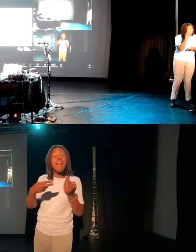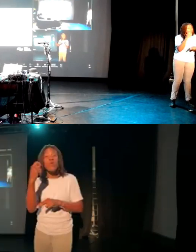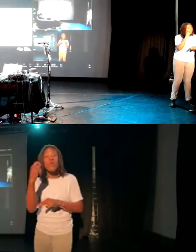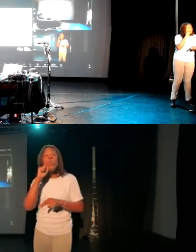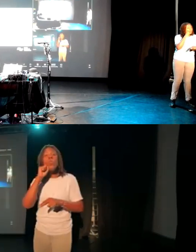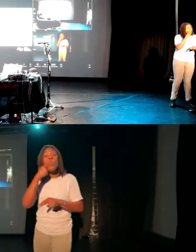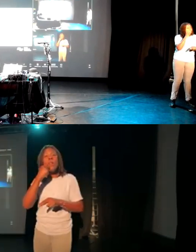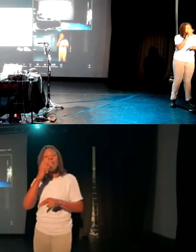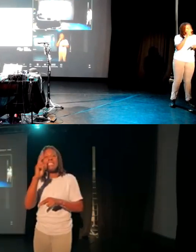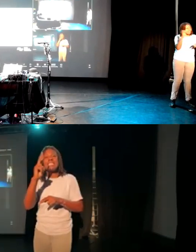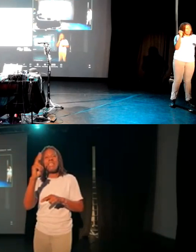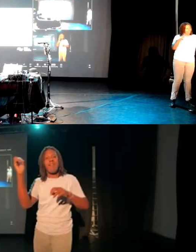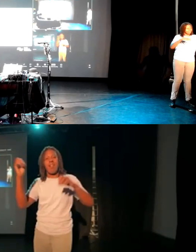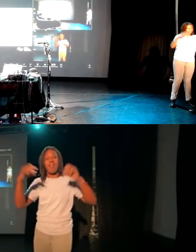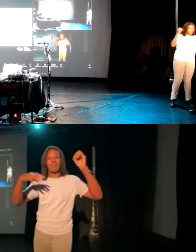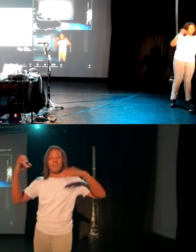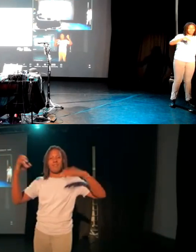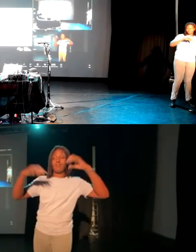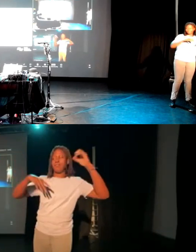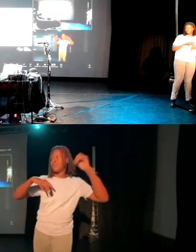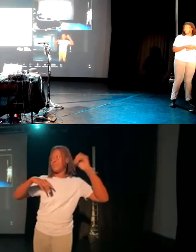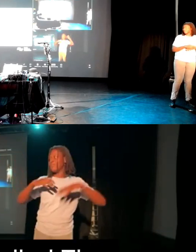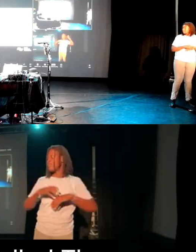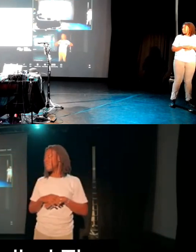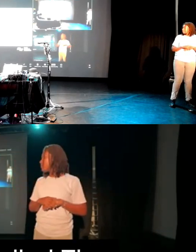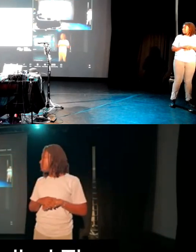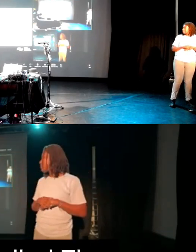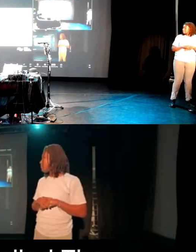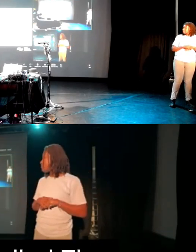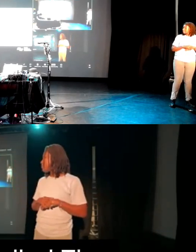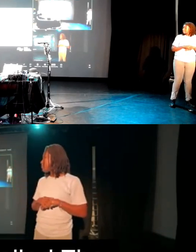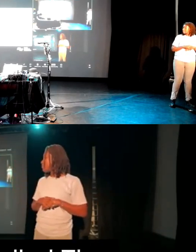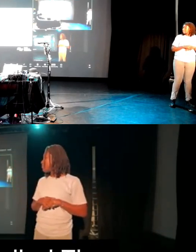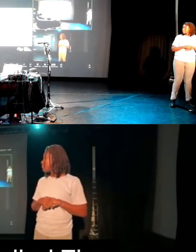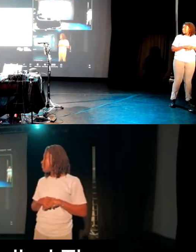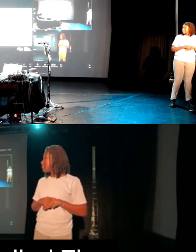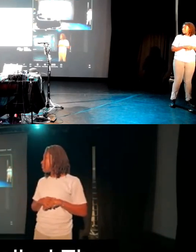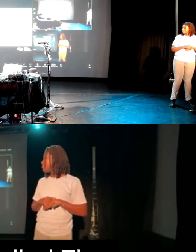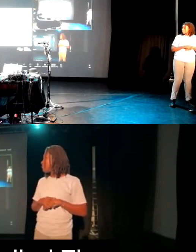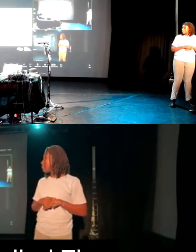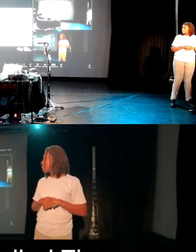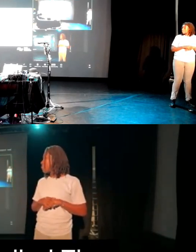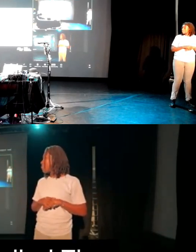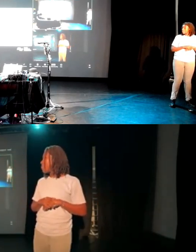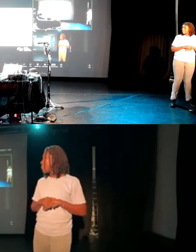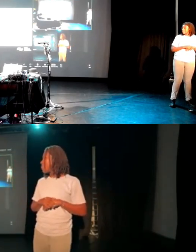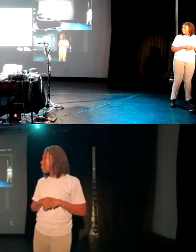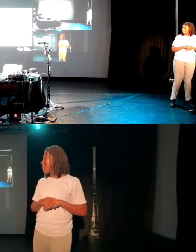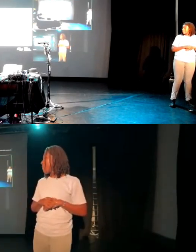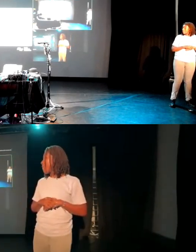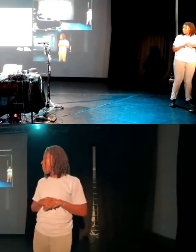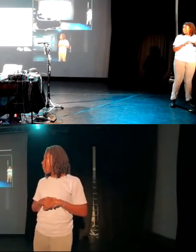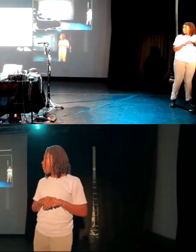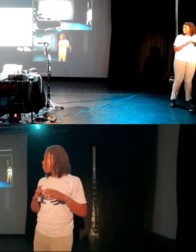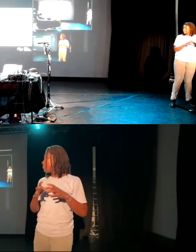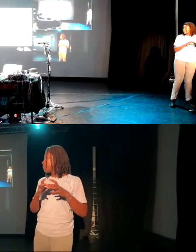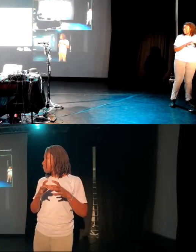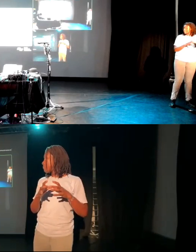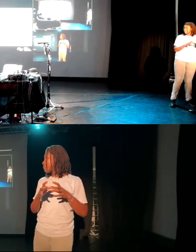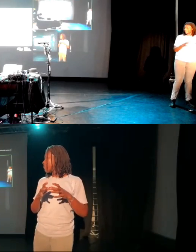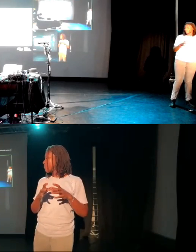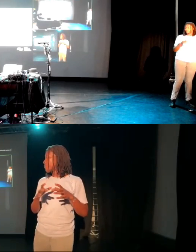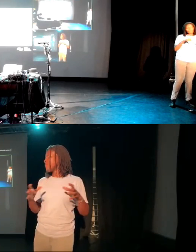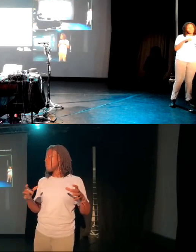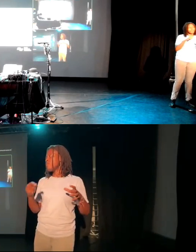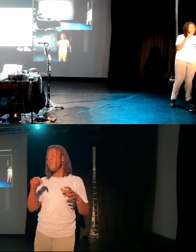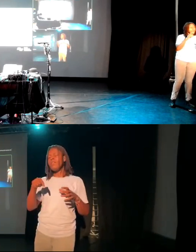Isn't that pretty? There we go. And the idea with this one now is called the calliope. If it goes through its sequence. There we go. You